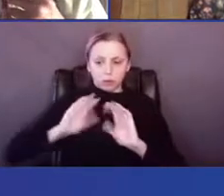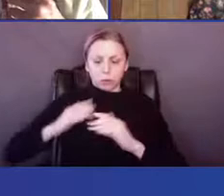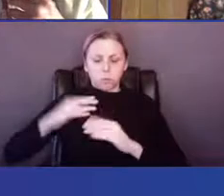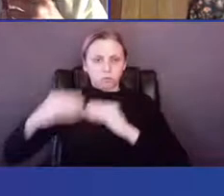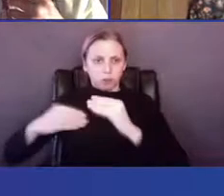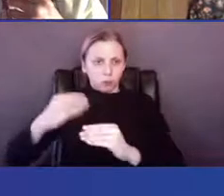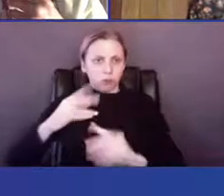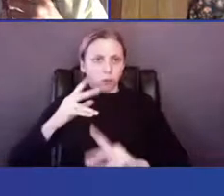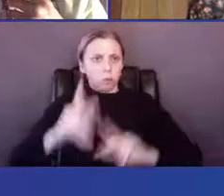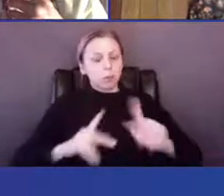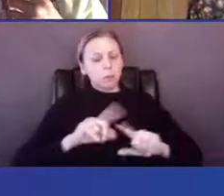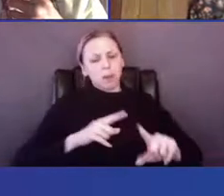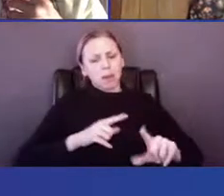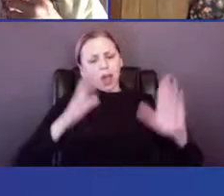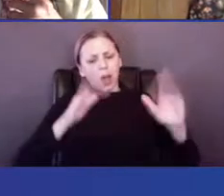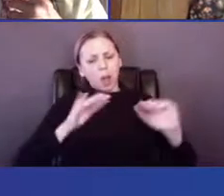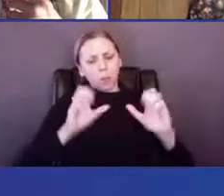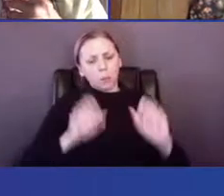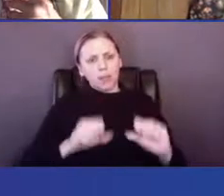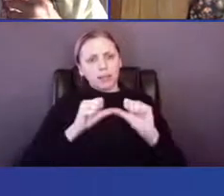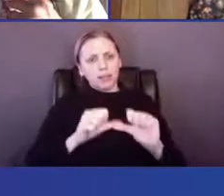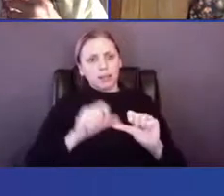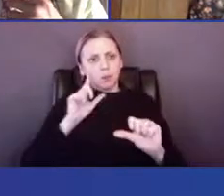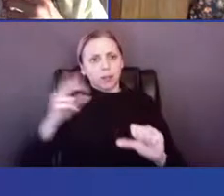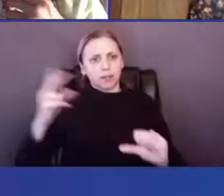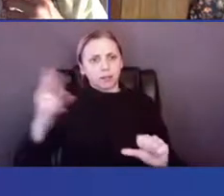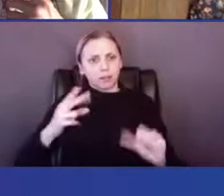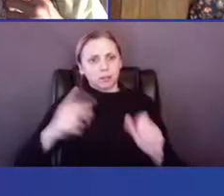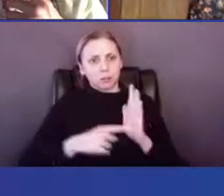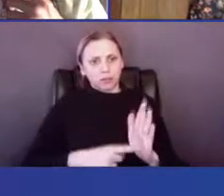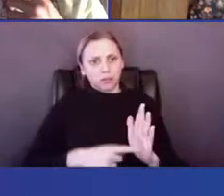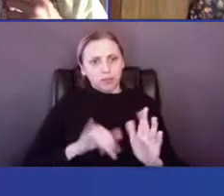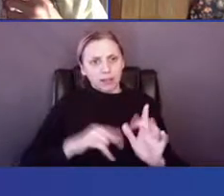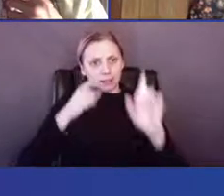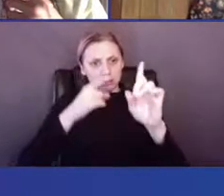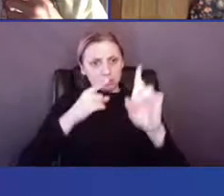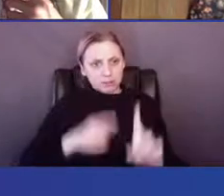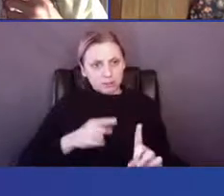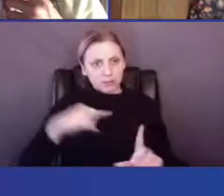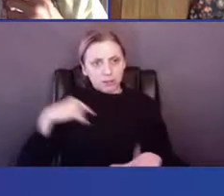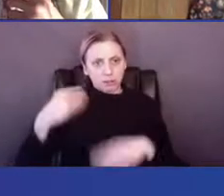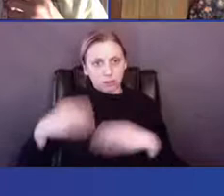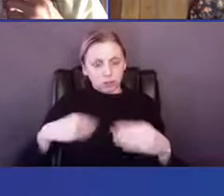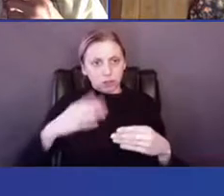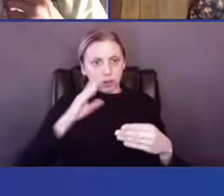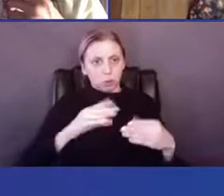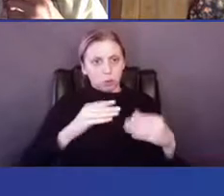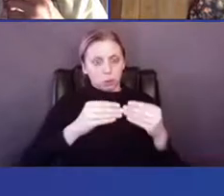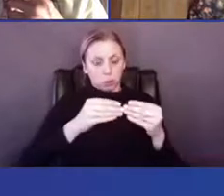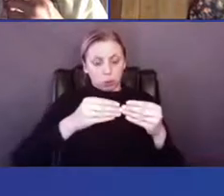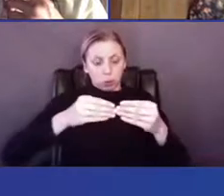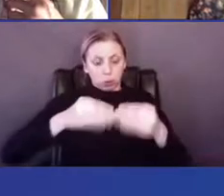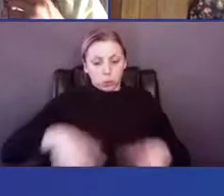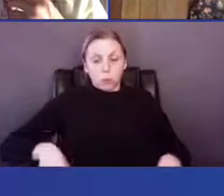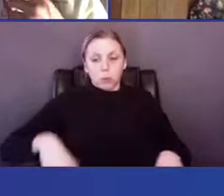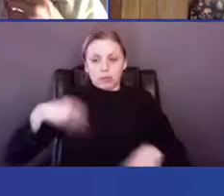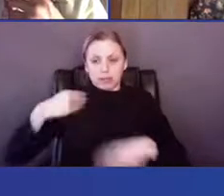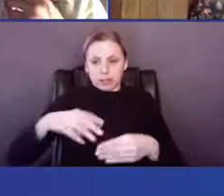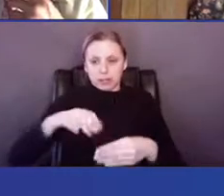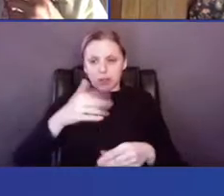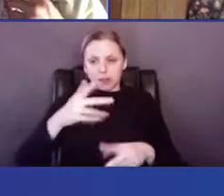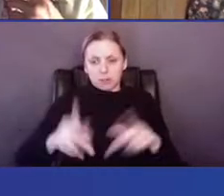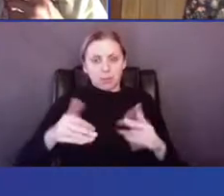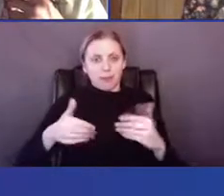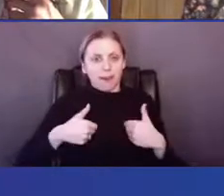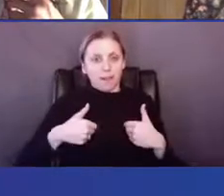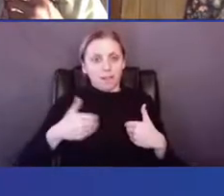out, um, historical evidence that certain generations lose the inheritance that other generations had. Is there a